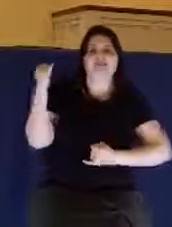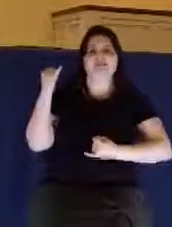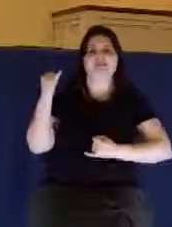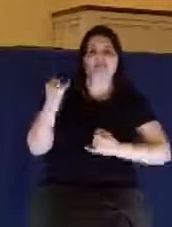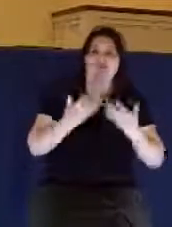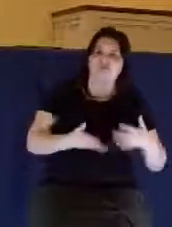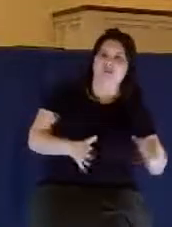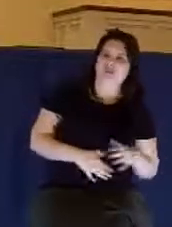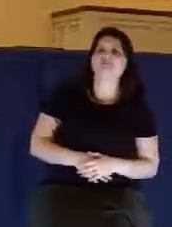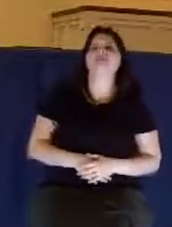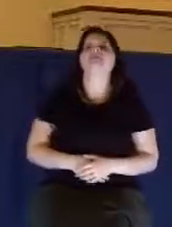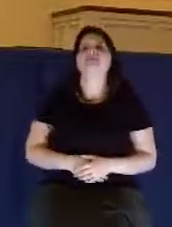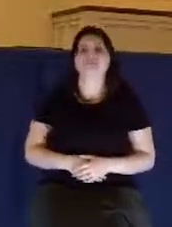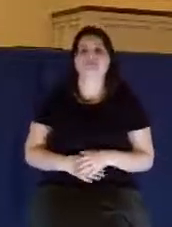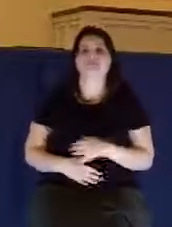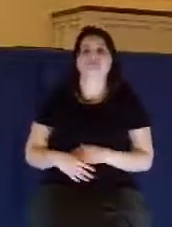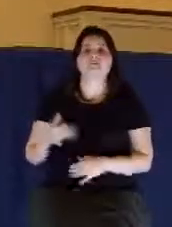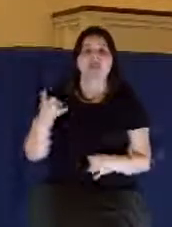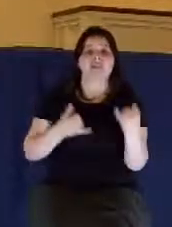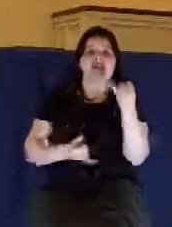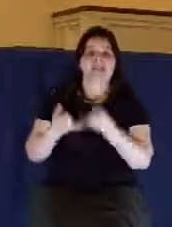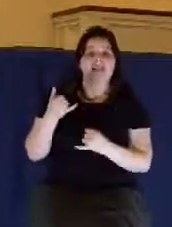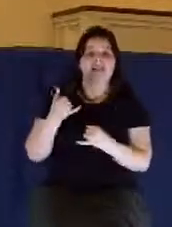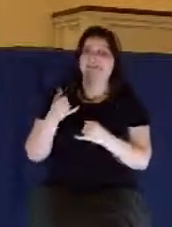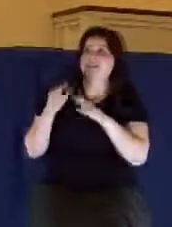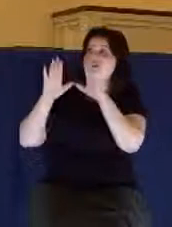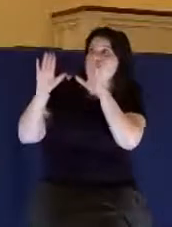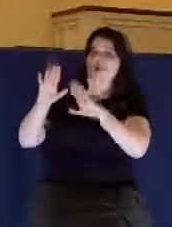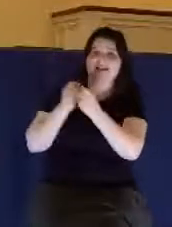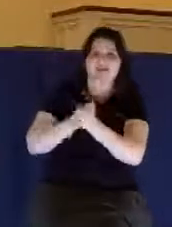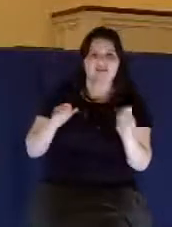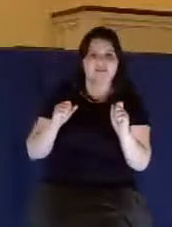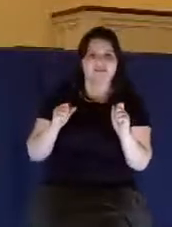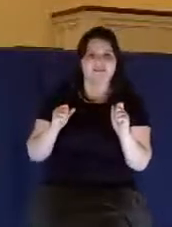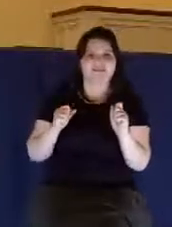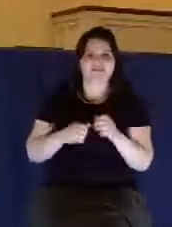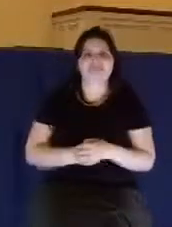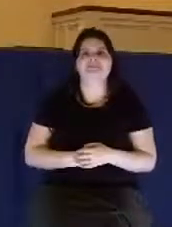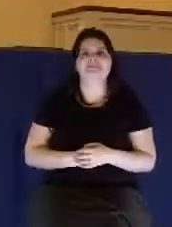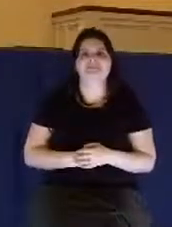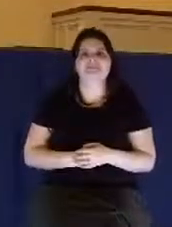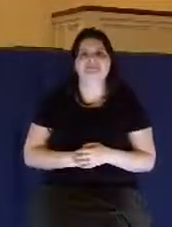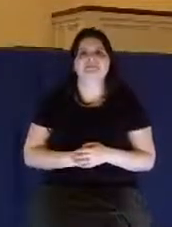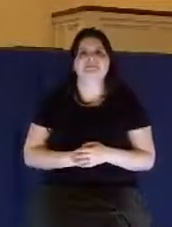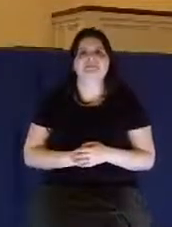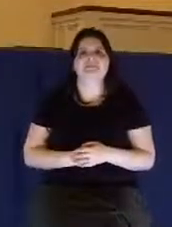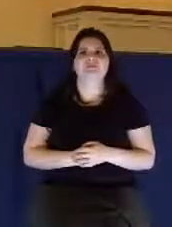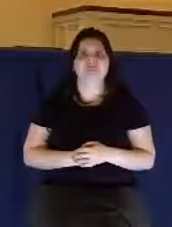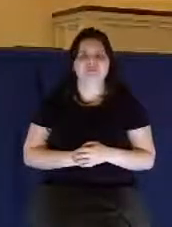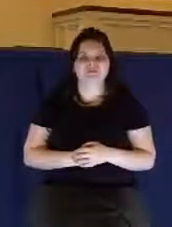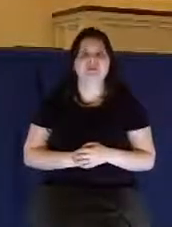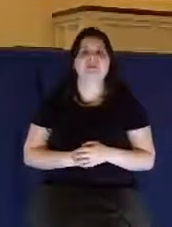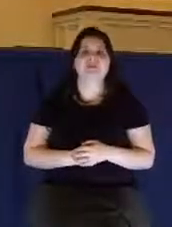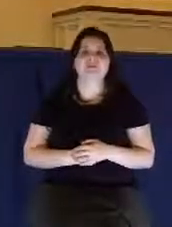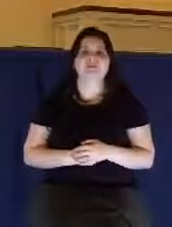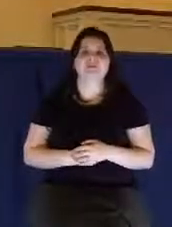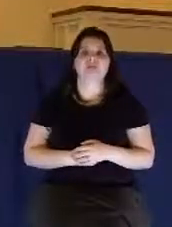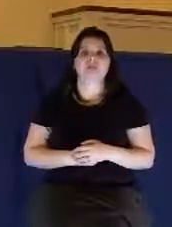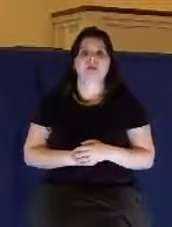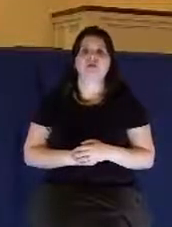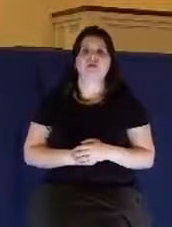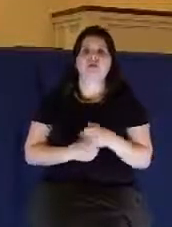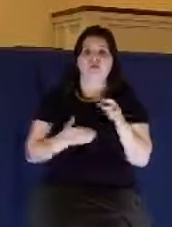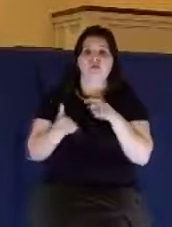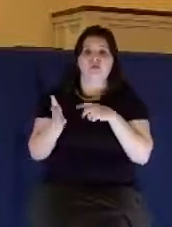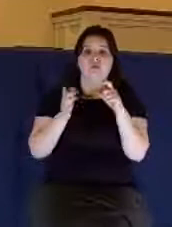we're done. Number five, it's God's greatest gift, is salvation. Look what he says in verse 18. Of his own will begot he us with the word of truth, that we should be a kind